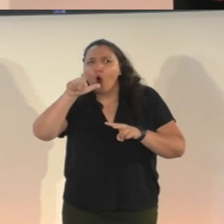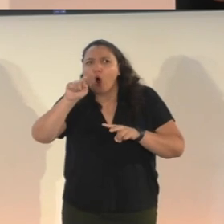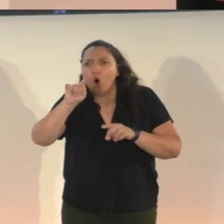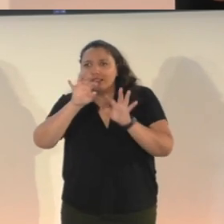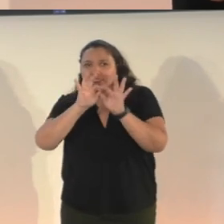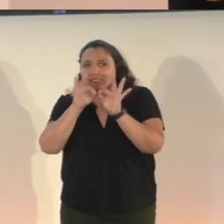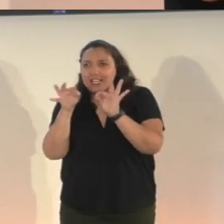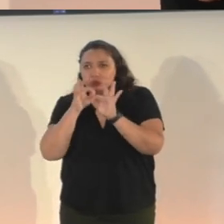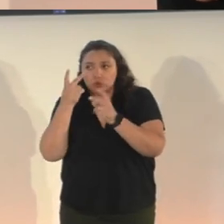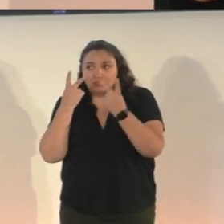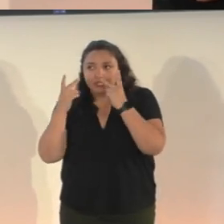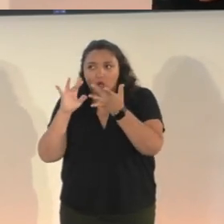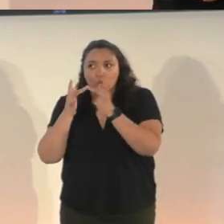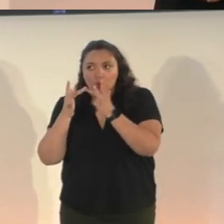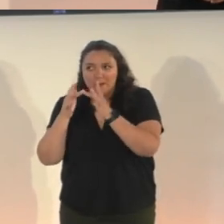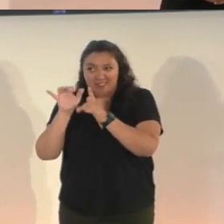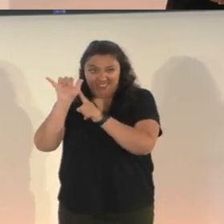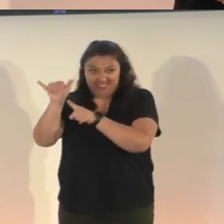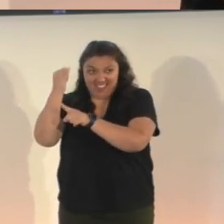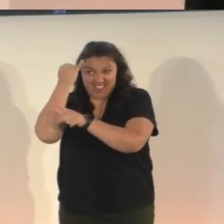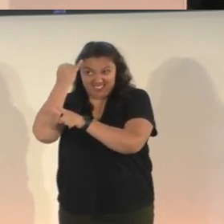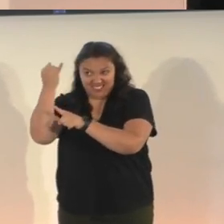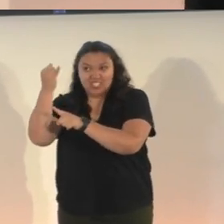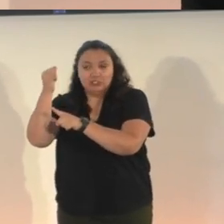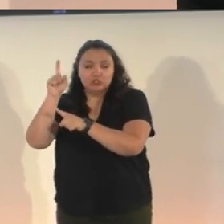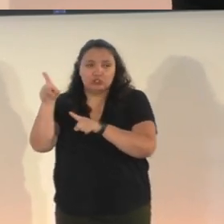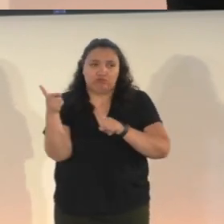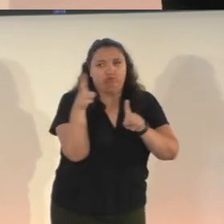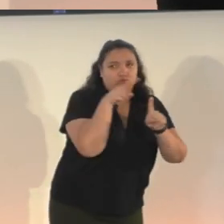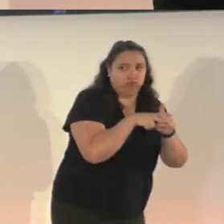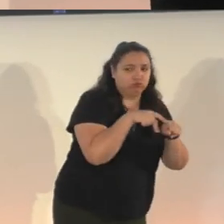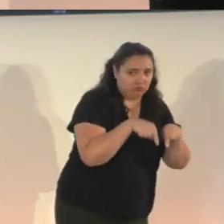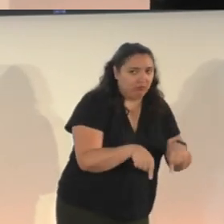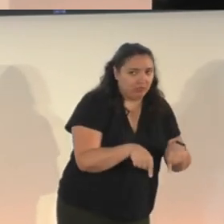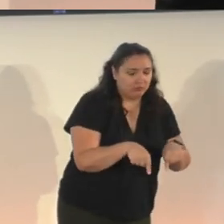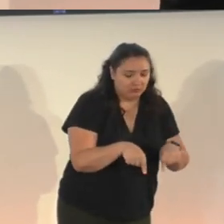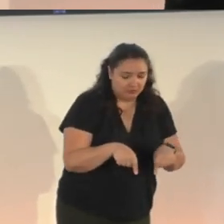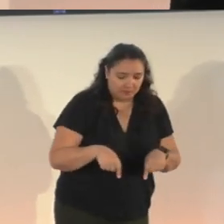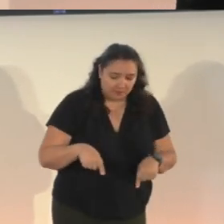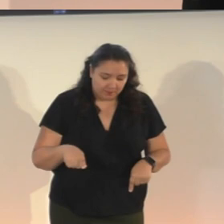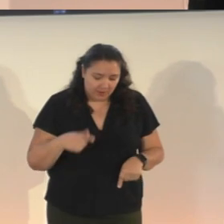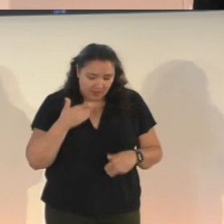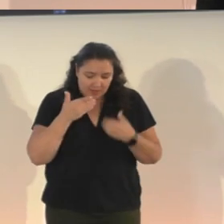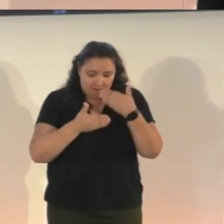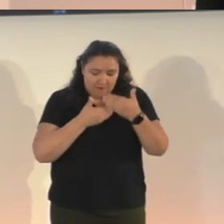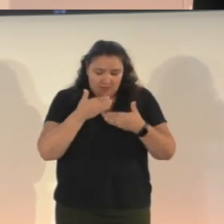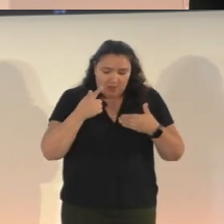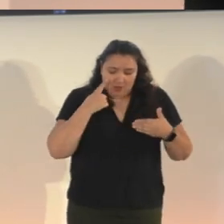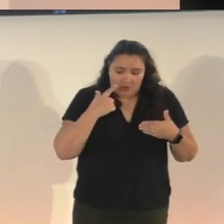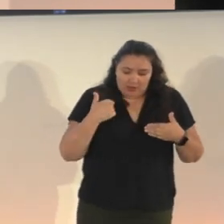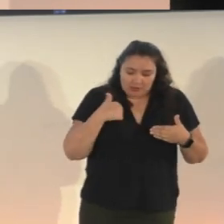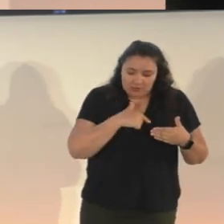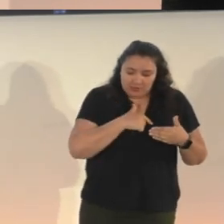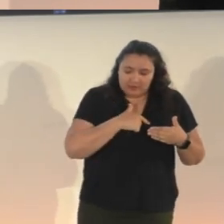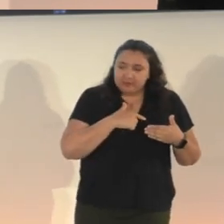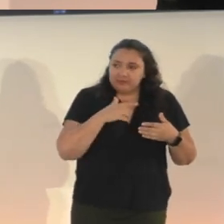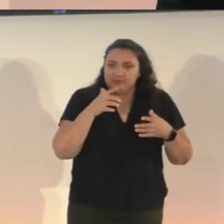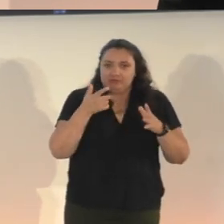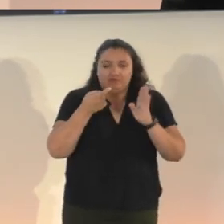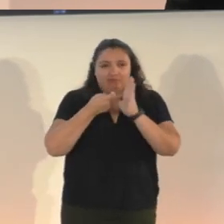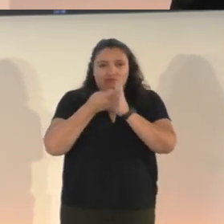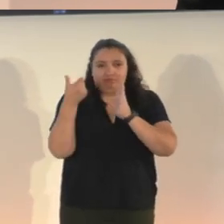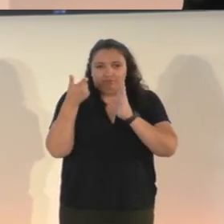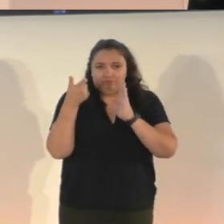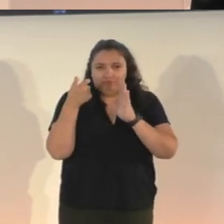we were looking at for writing these descriptions. In the end, we eventually did remove the joke text from the